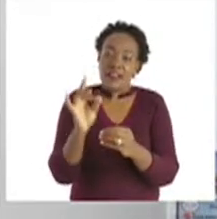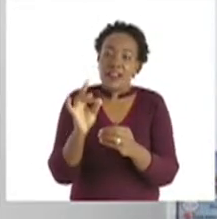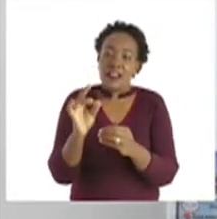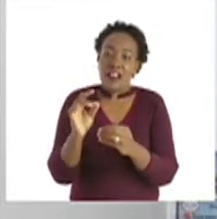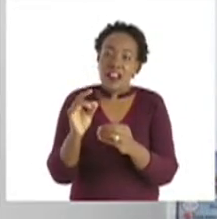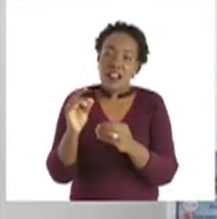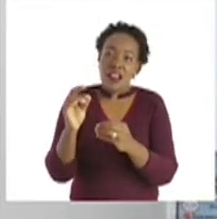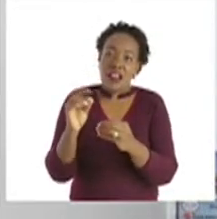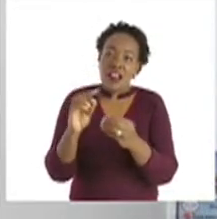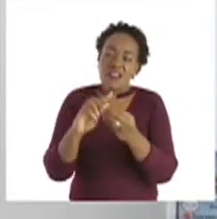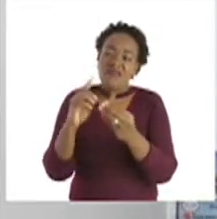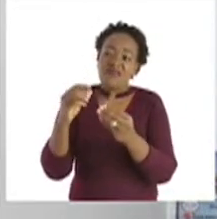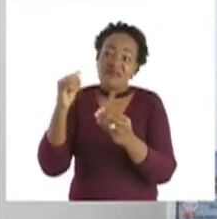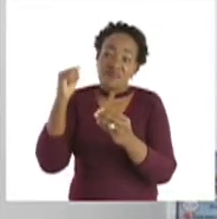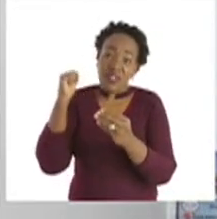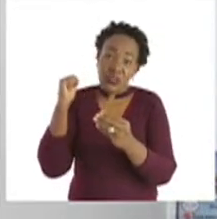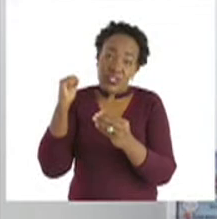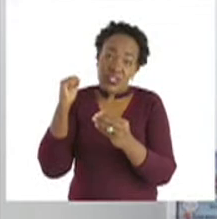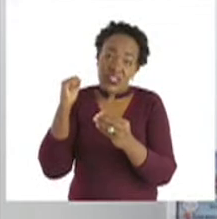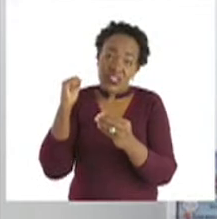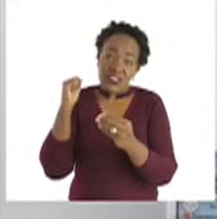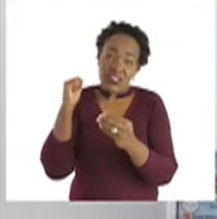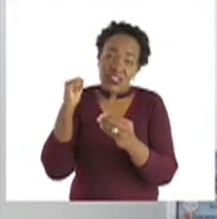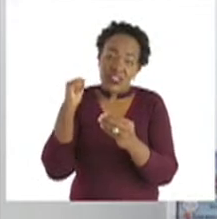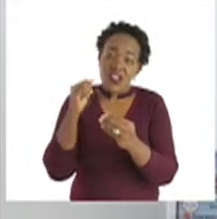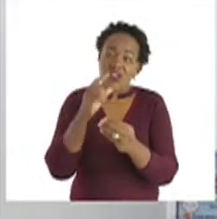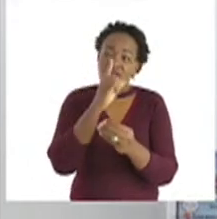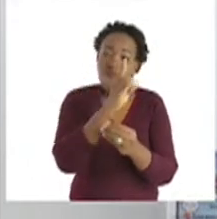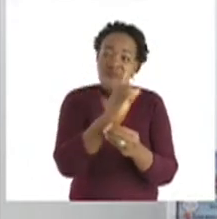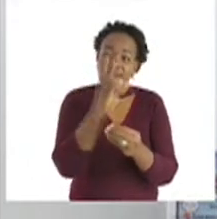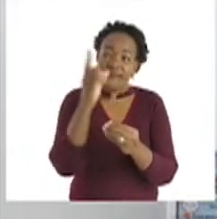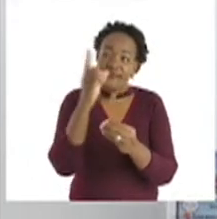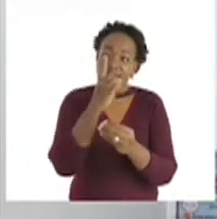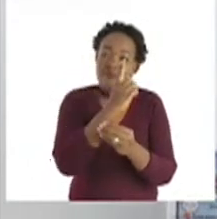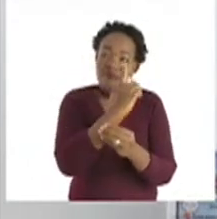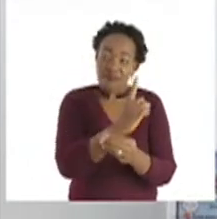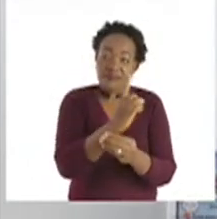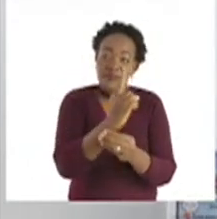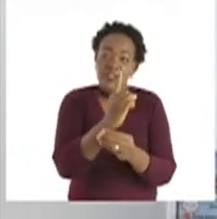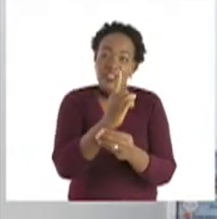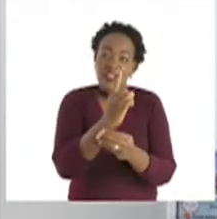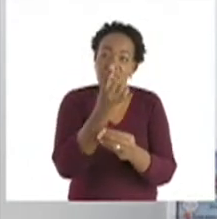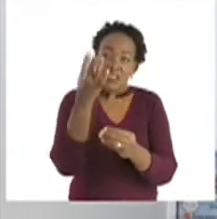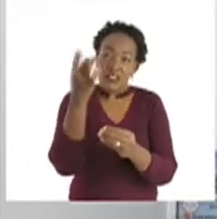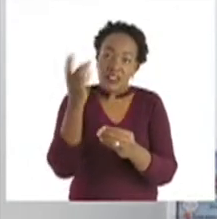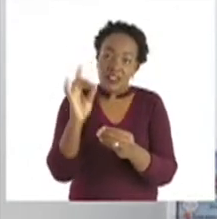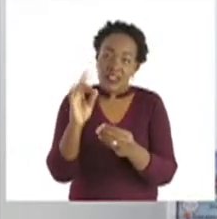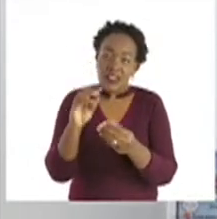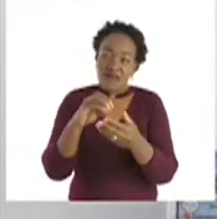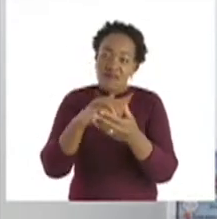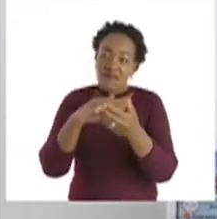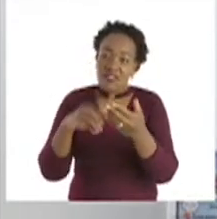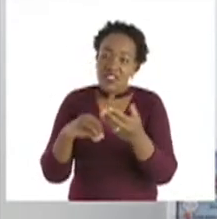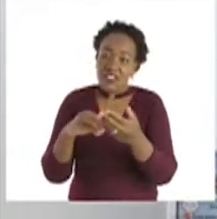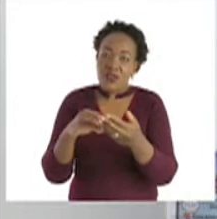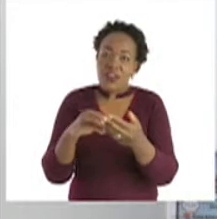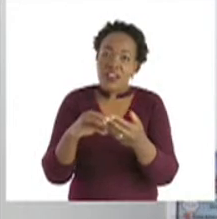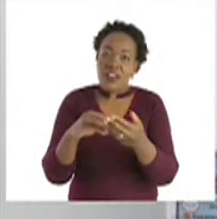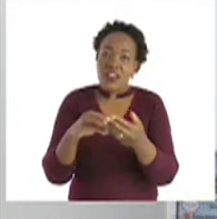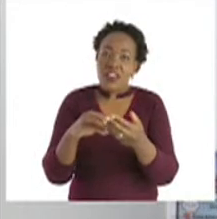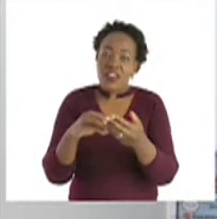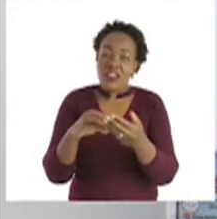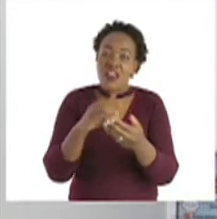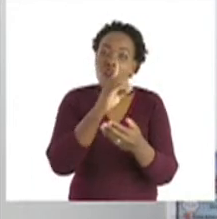So, it's 18 minus 15. Okay, 18 minus